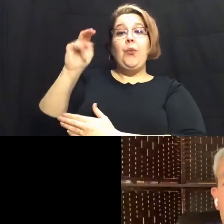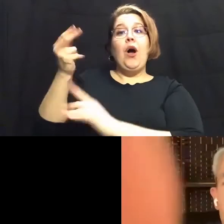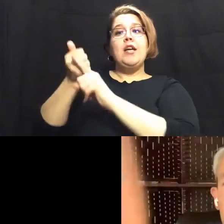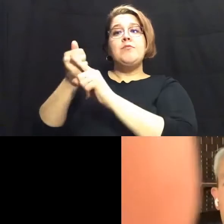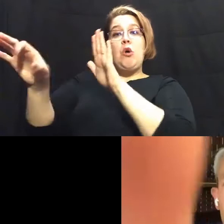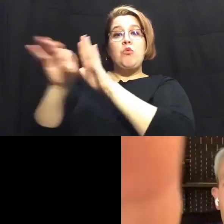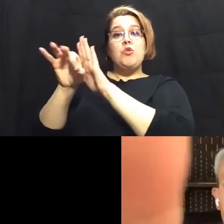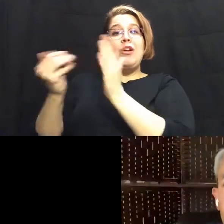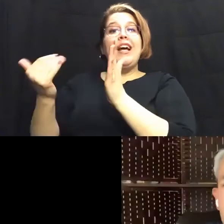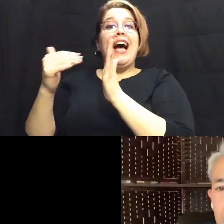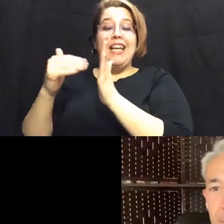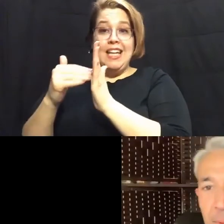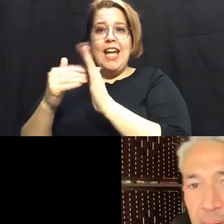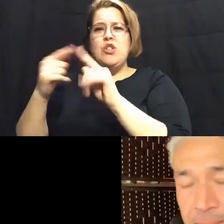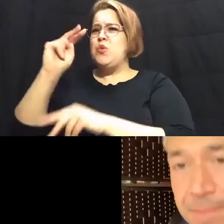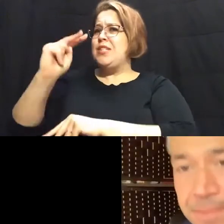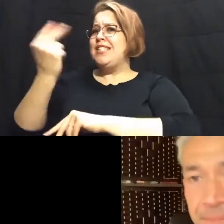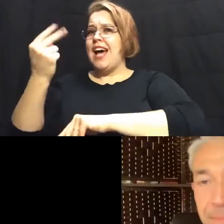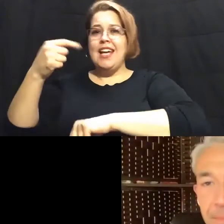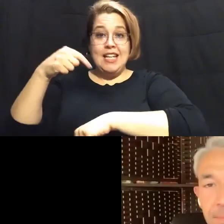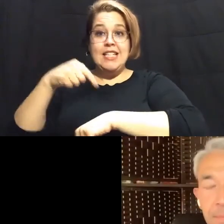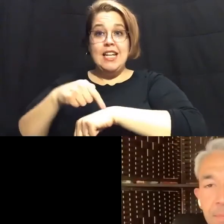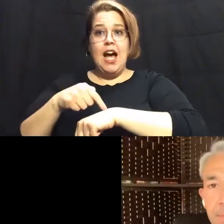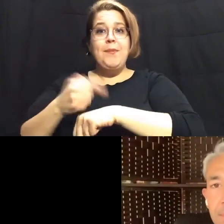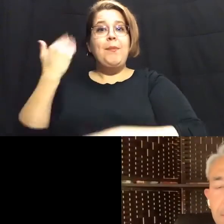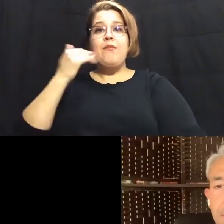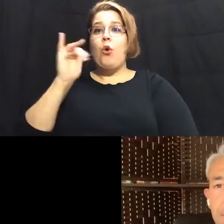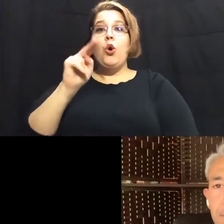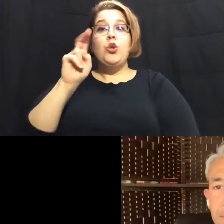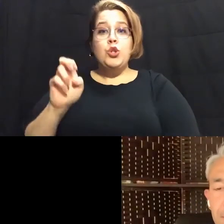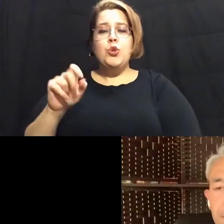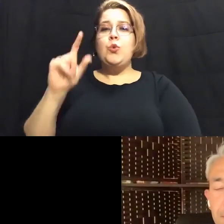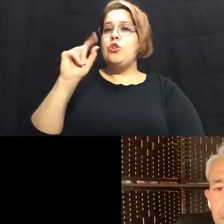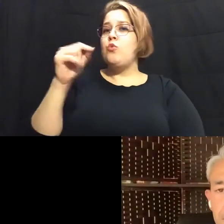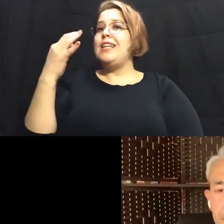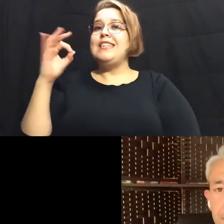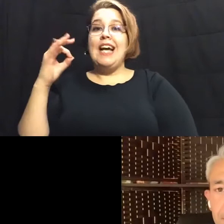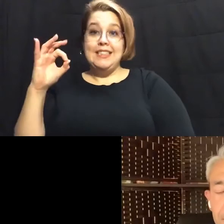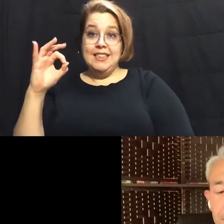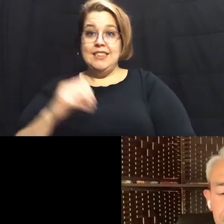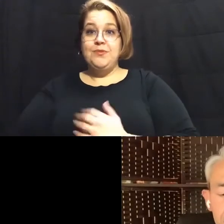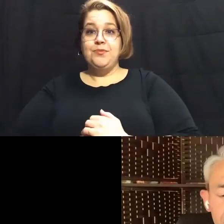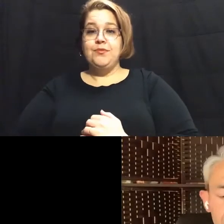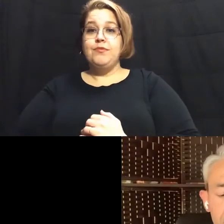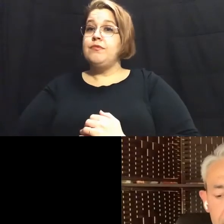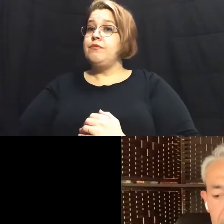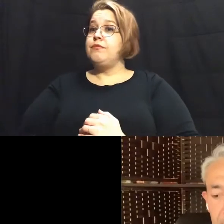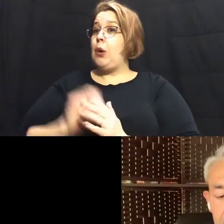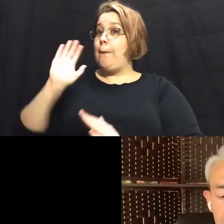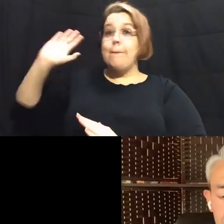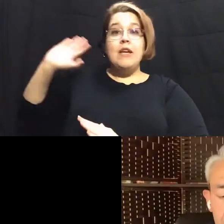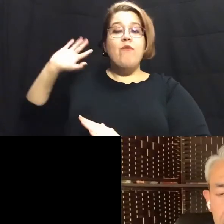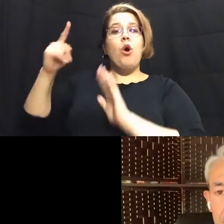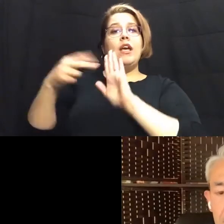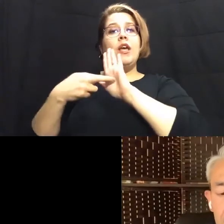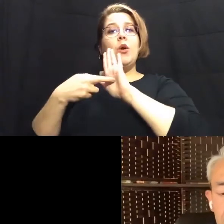-elected to a second term in june of 2019 before that he represented